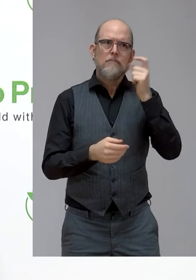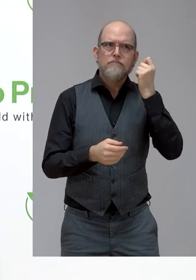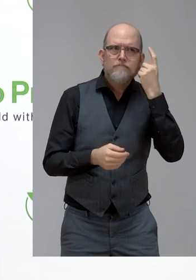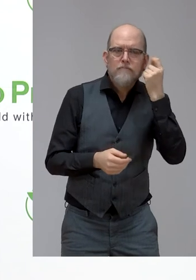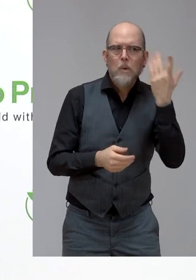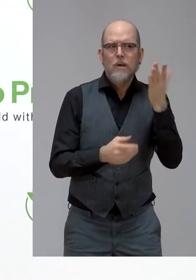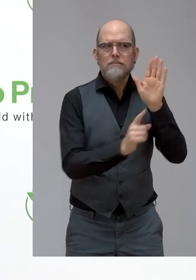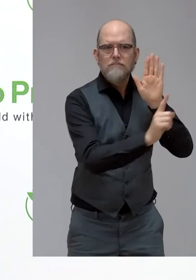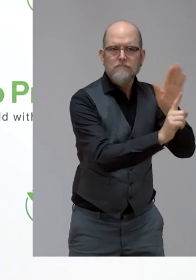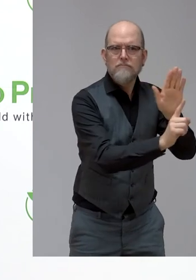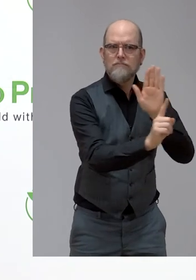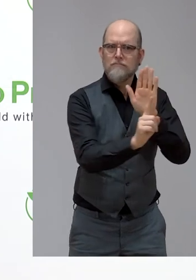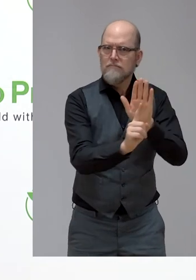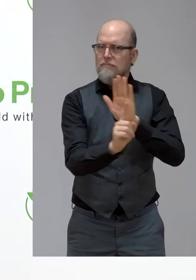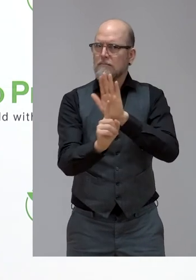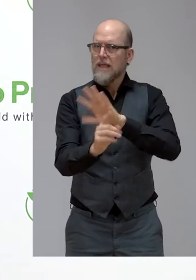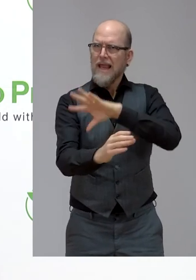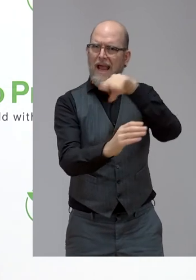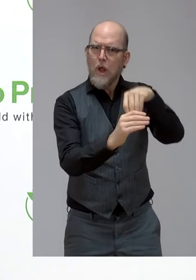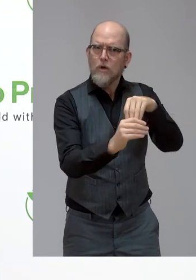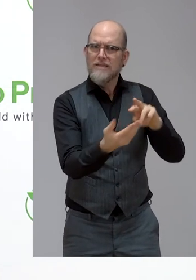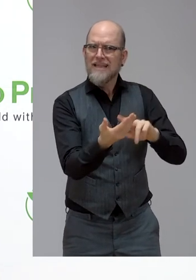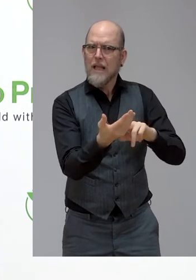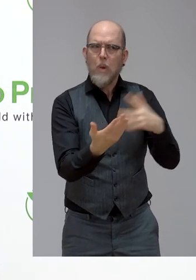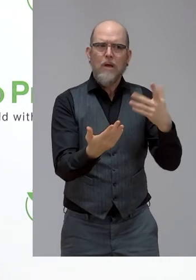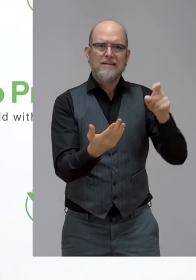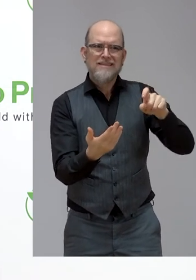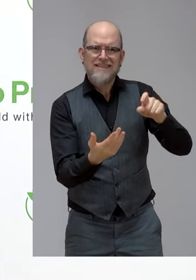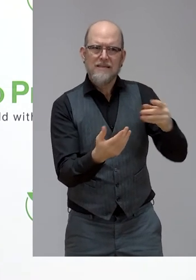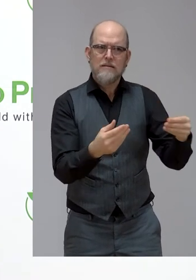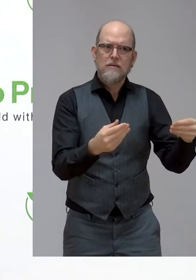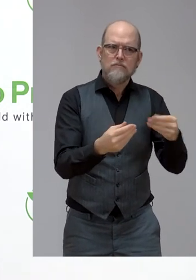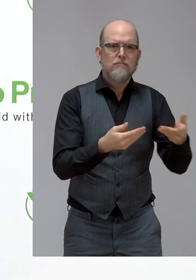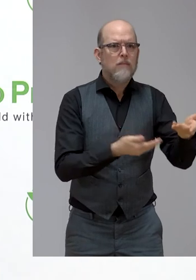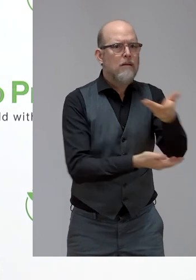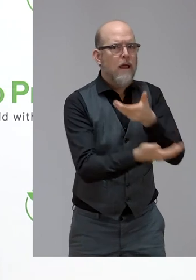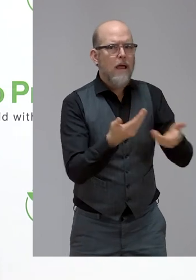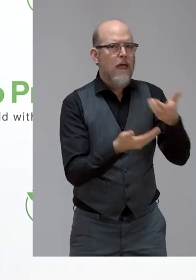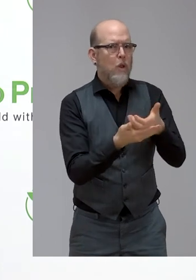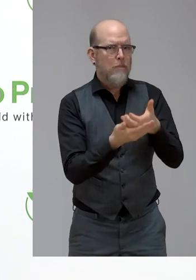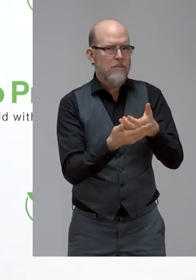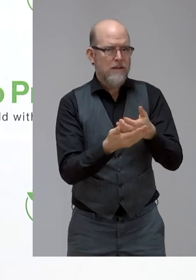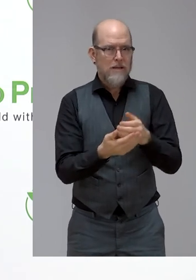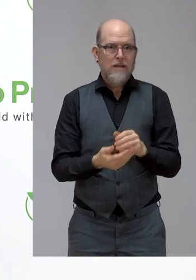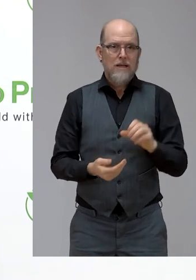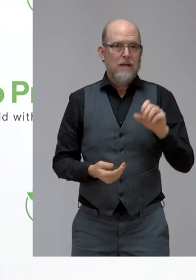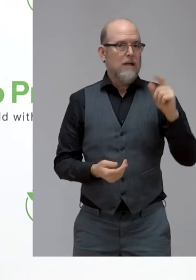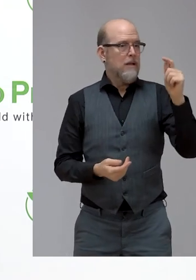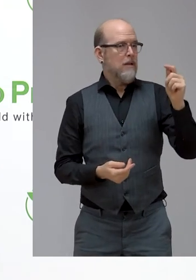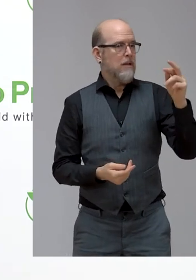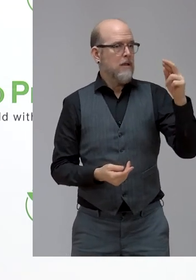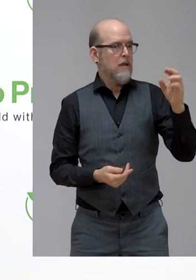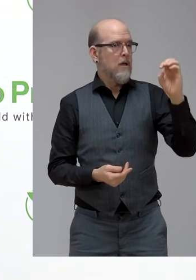inclusive digital economy. Special thanks also to Stefan Treumel from the International Labour Organization.